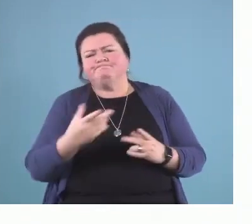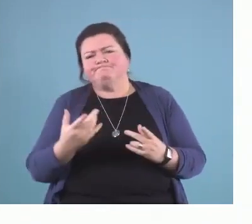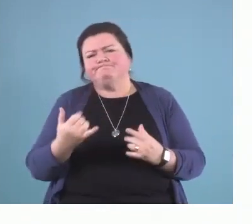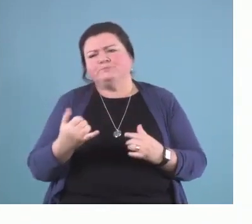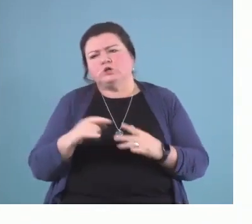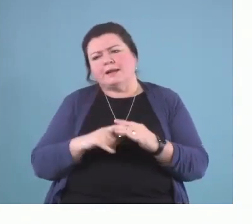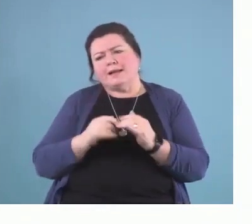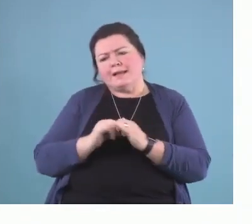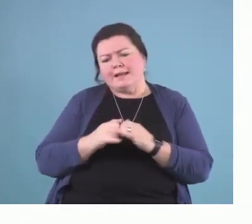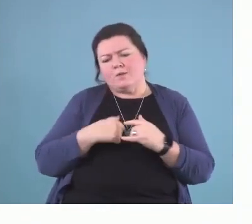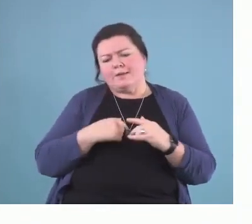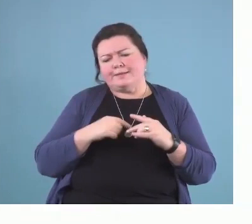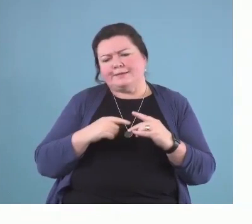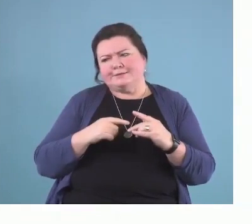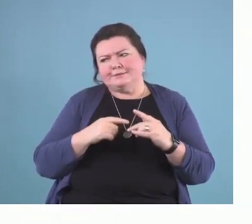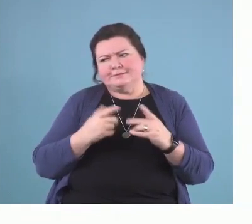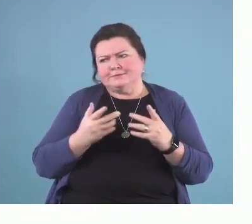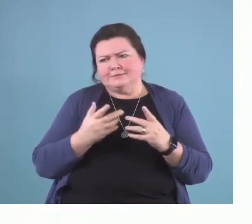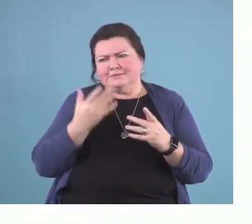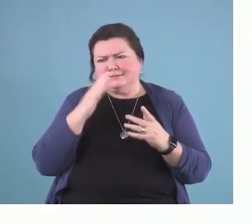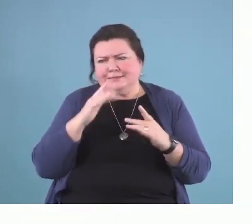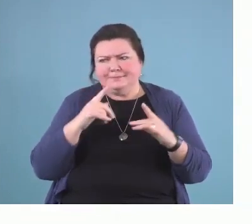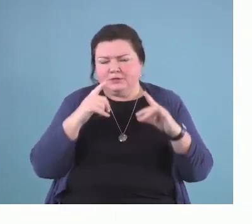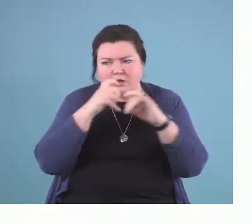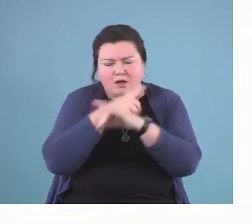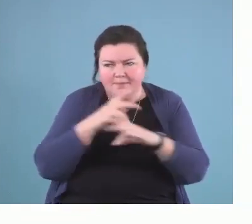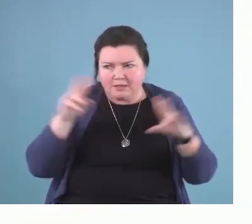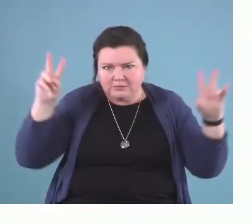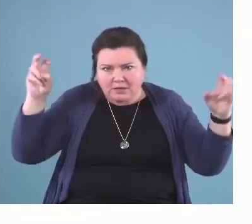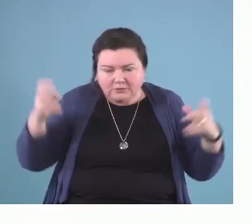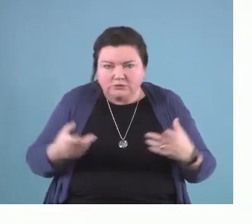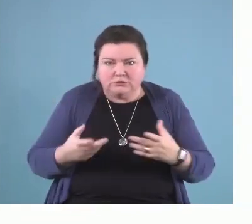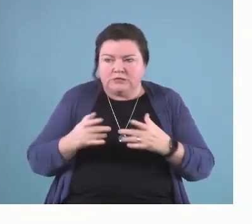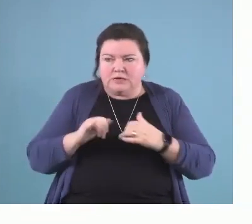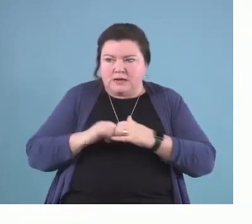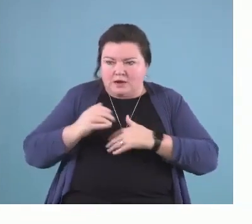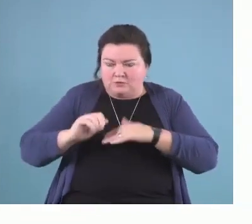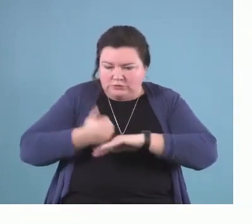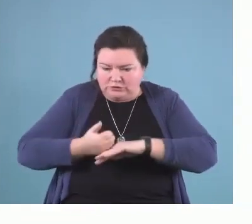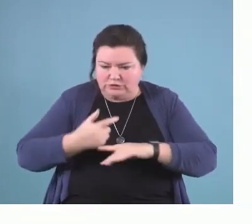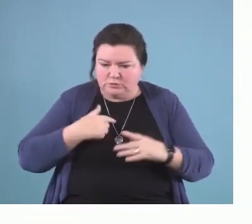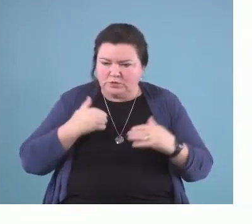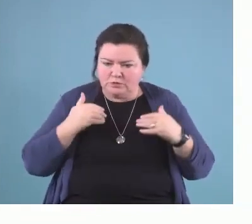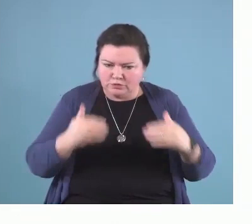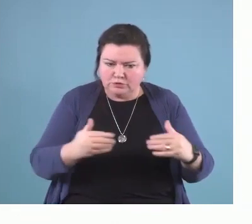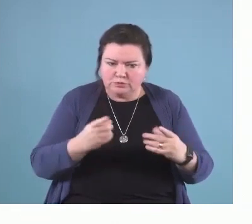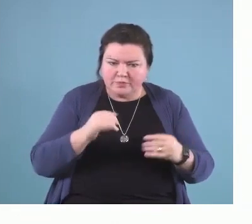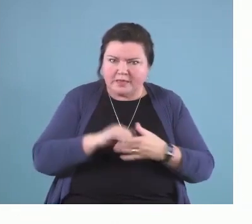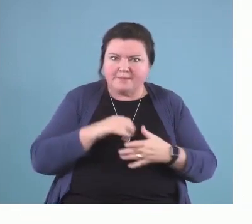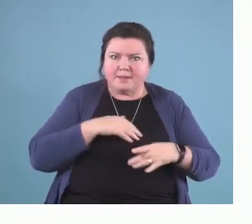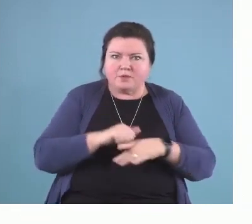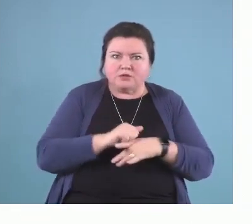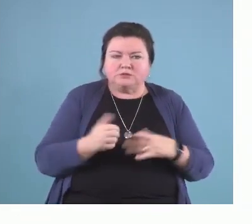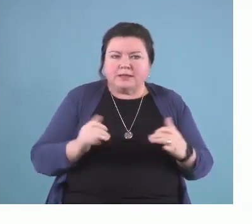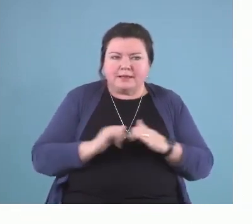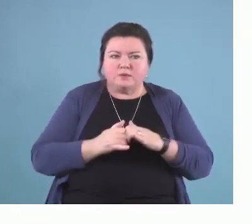implement this very, what seems like a very complex subject in your practice. Go ahead and play with that tool. Because what